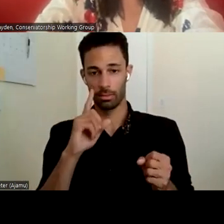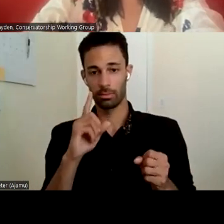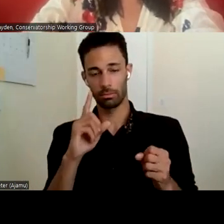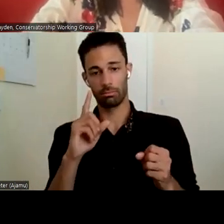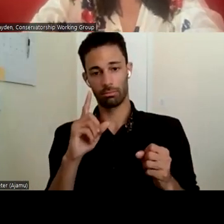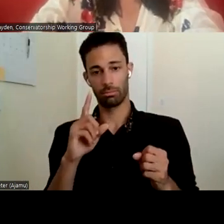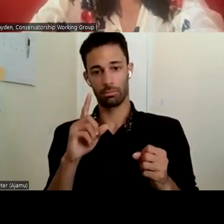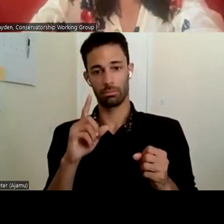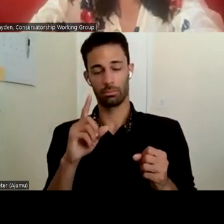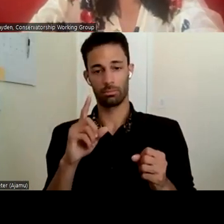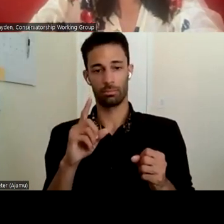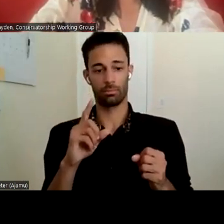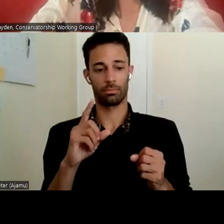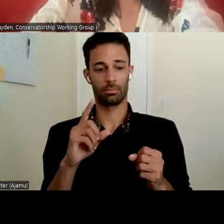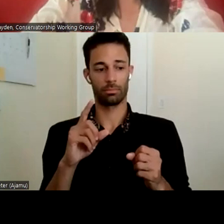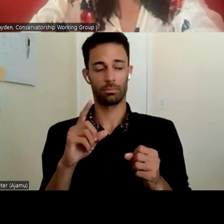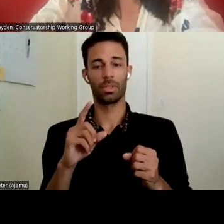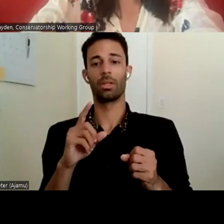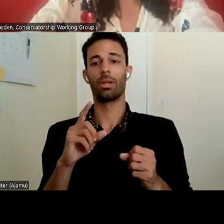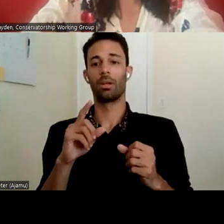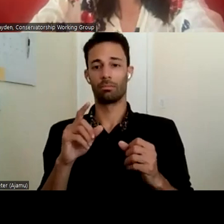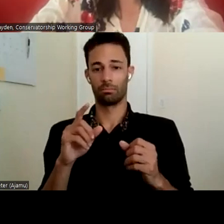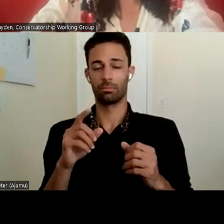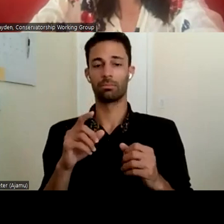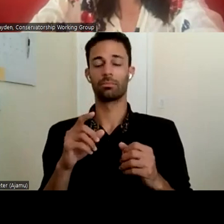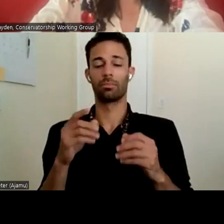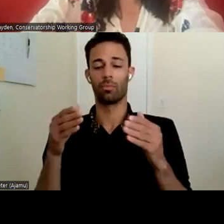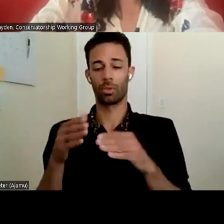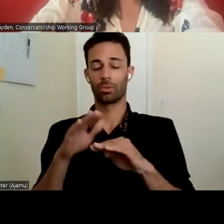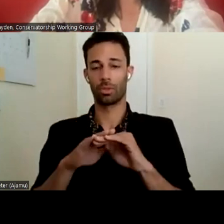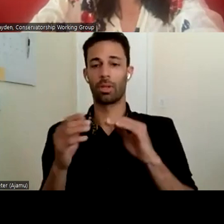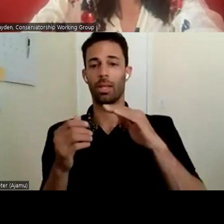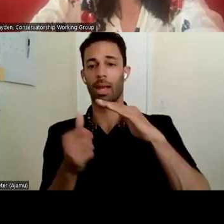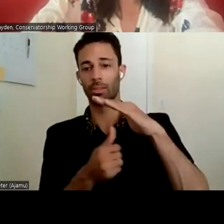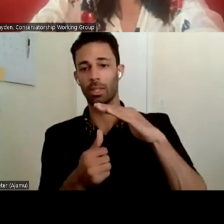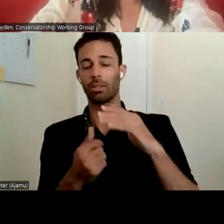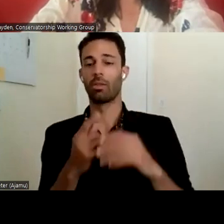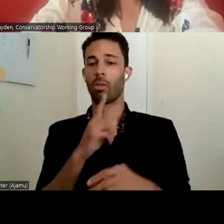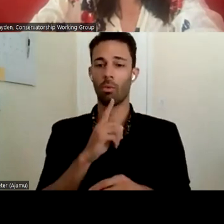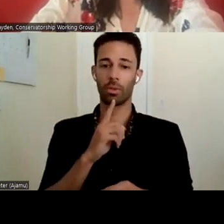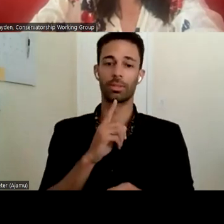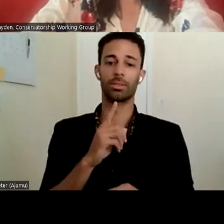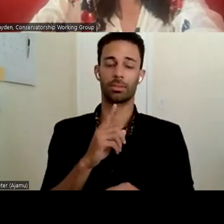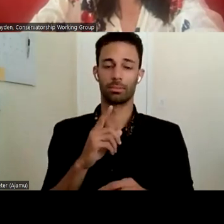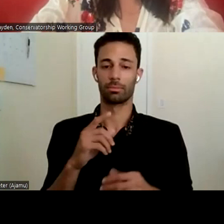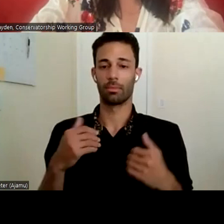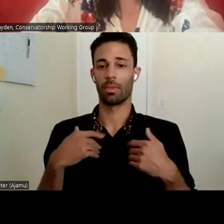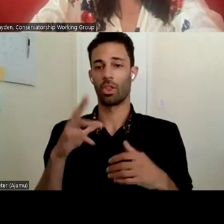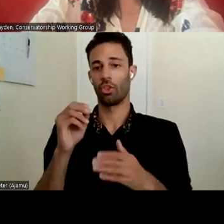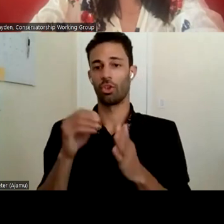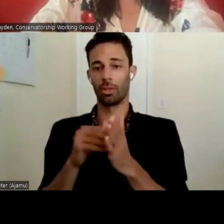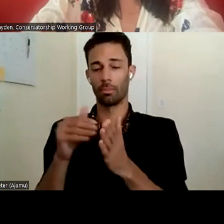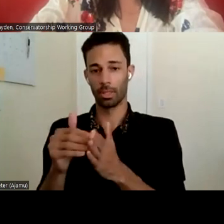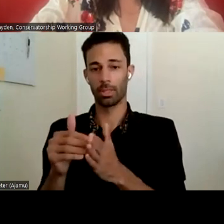on um isolation and loneliness and 30 million dollar community capacity grants to build approaches